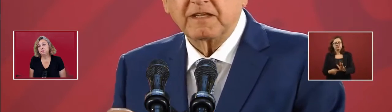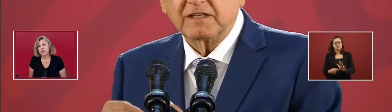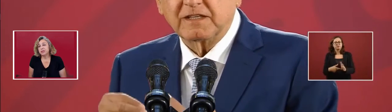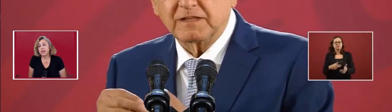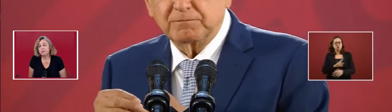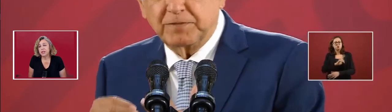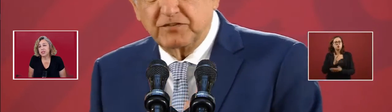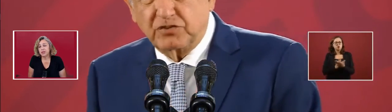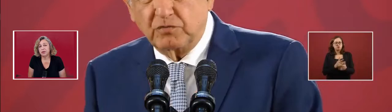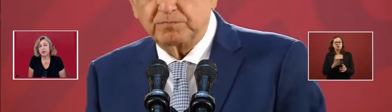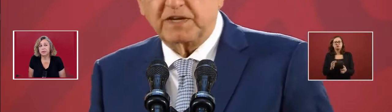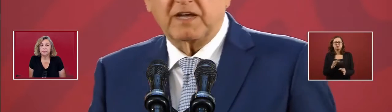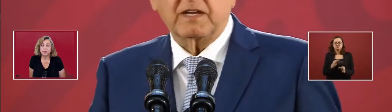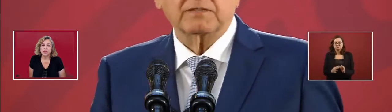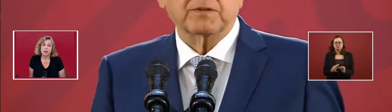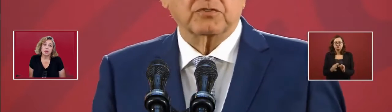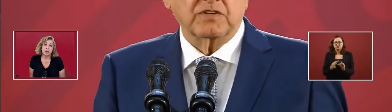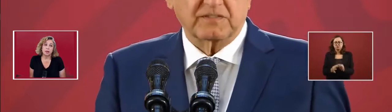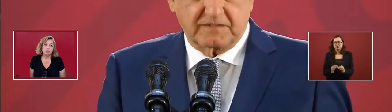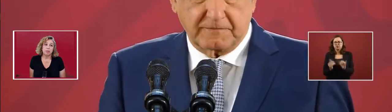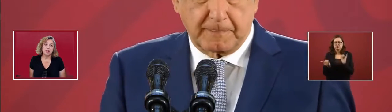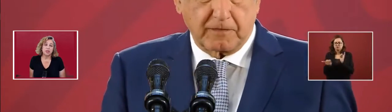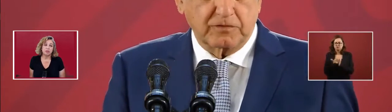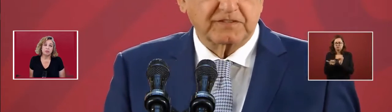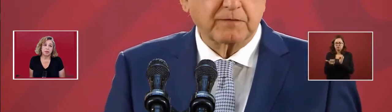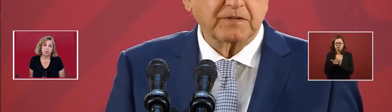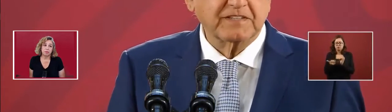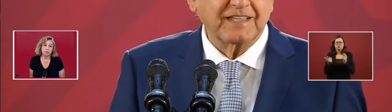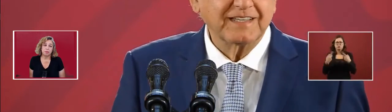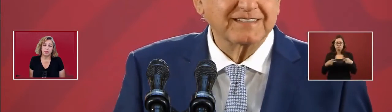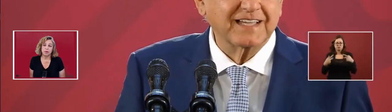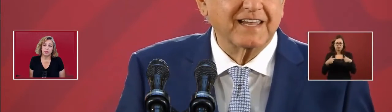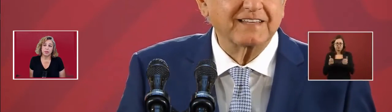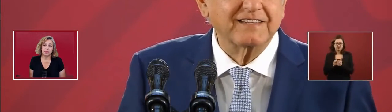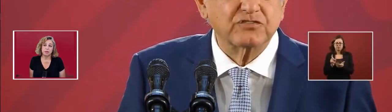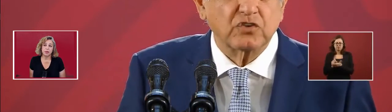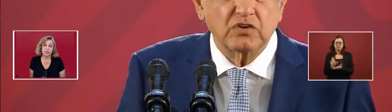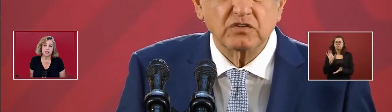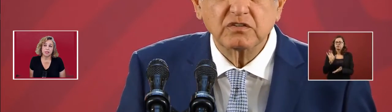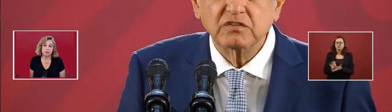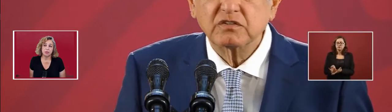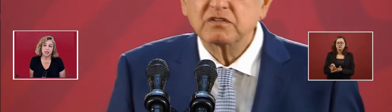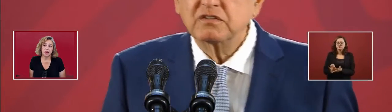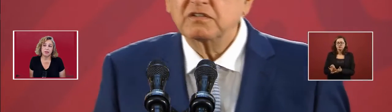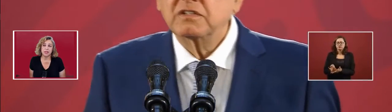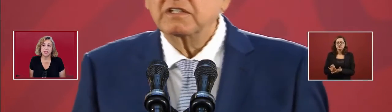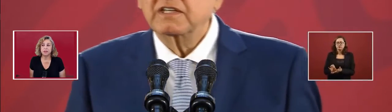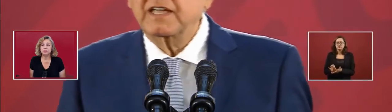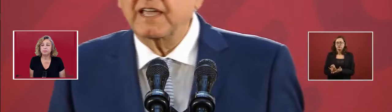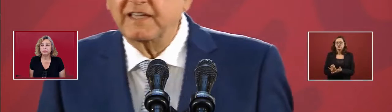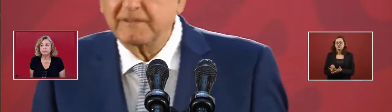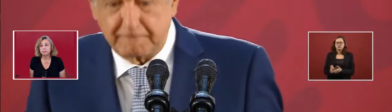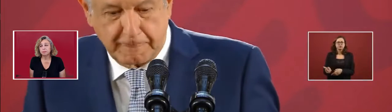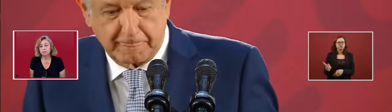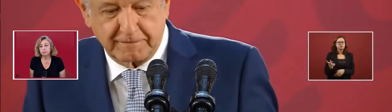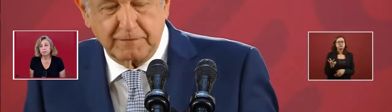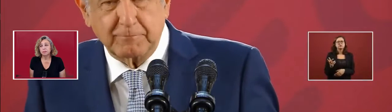How is that pension going? Pension for people with disabilities was guaranteed